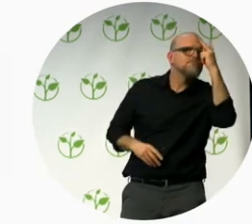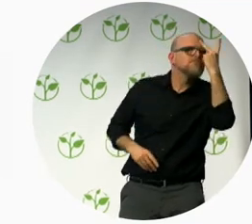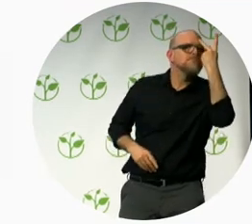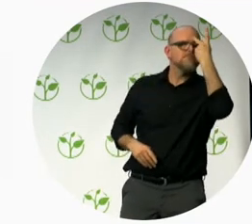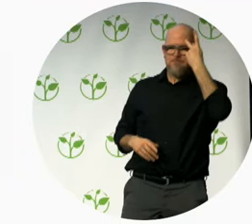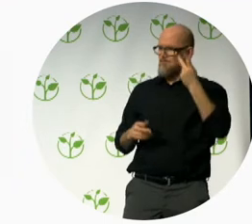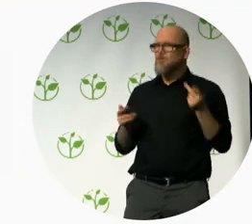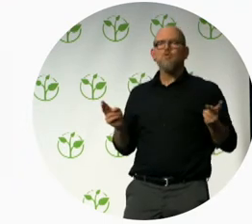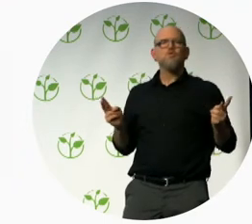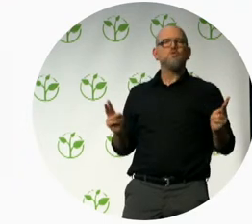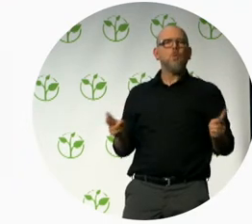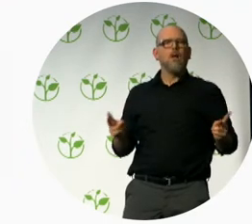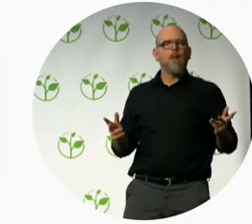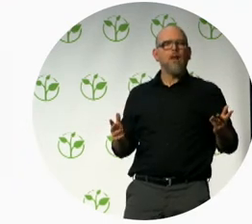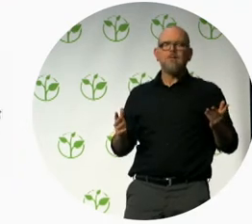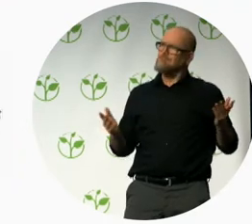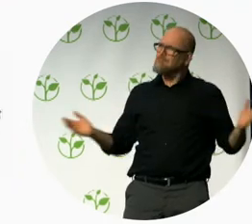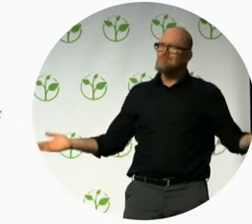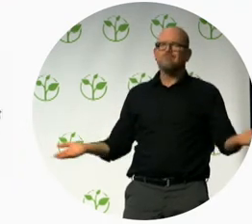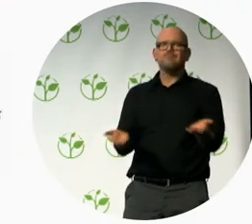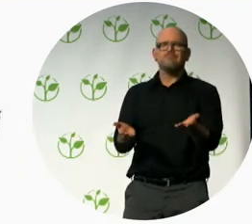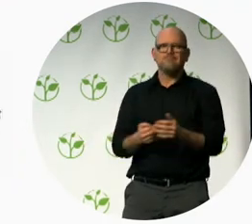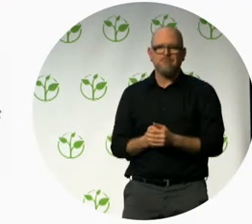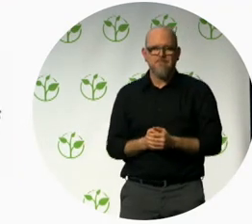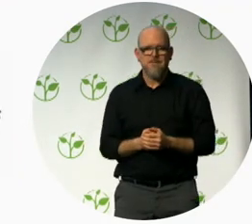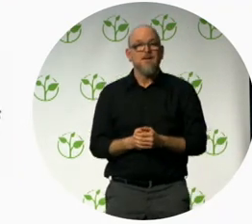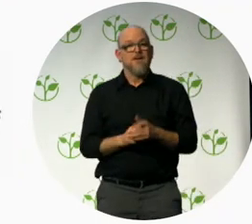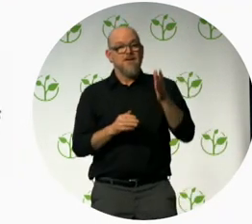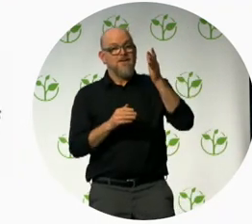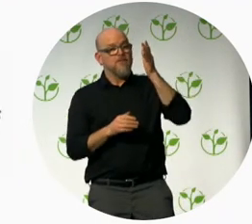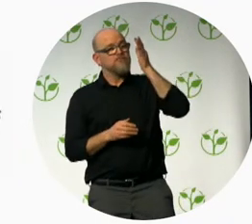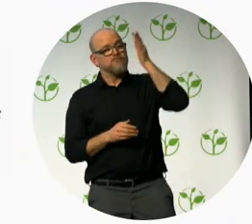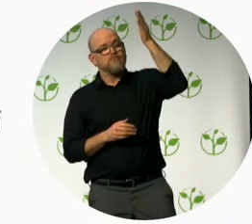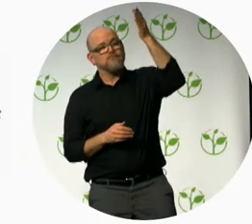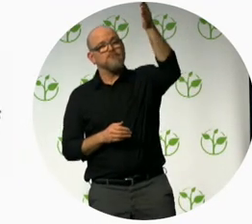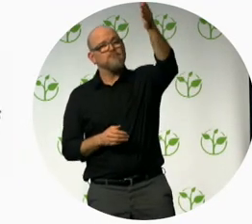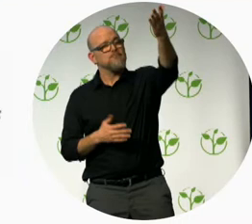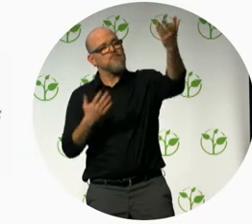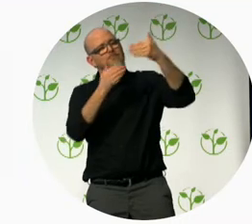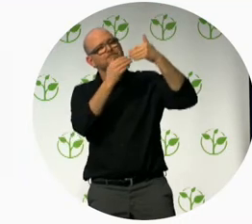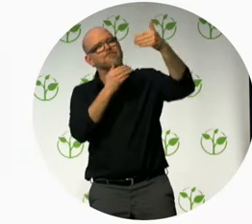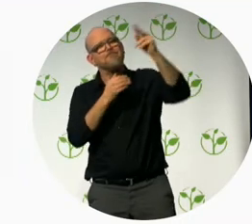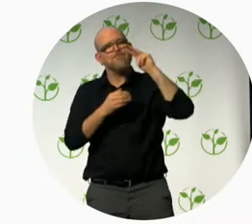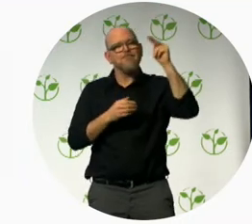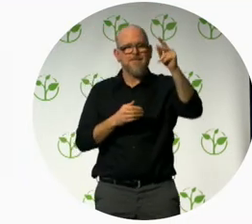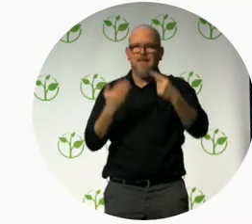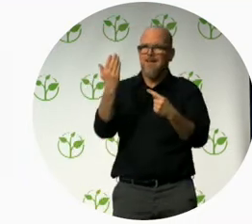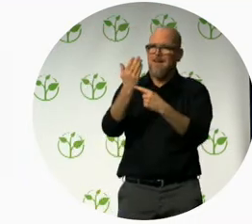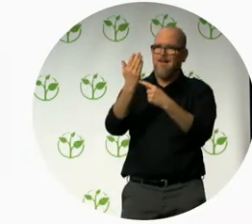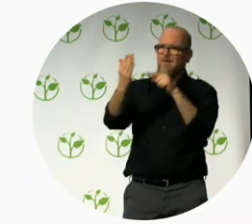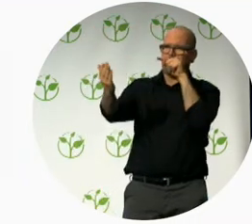The future is all about technology. Everything we'll do